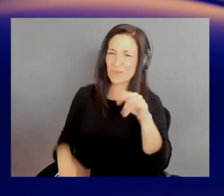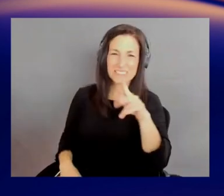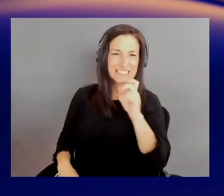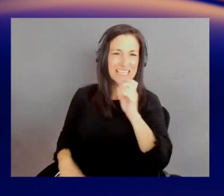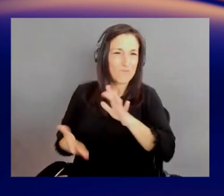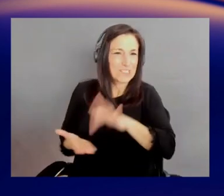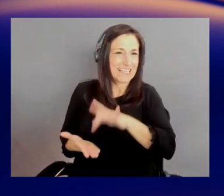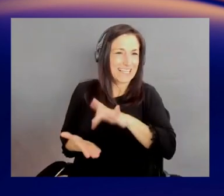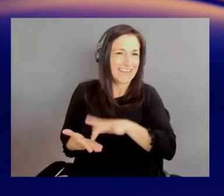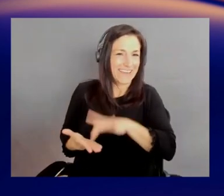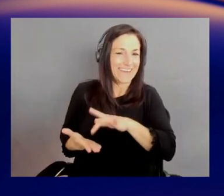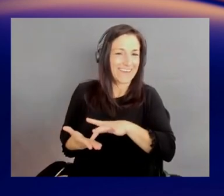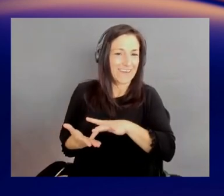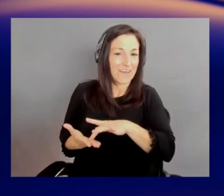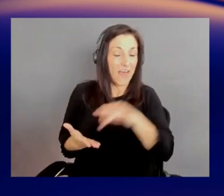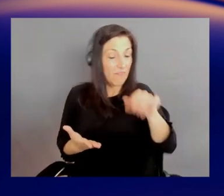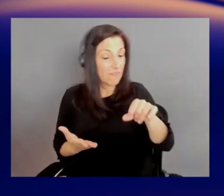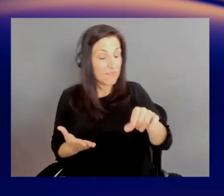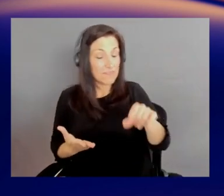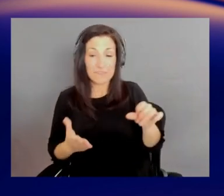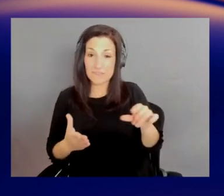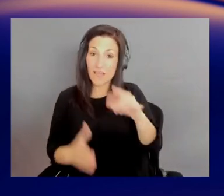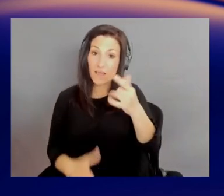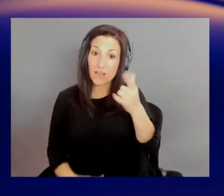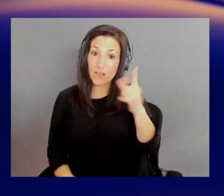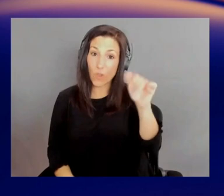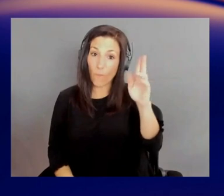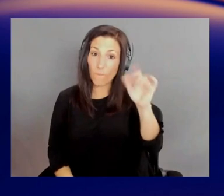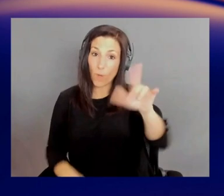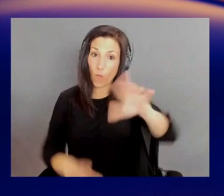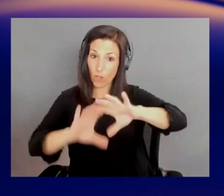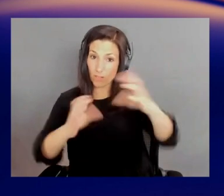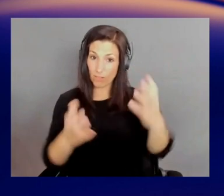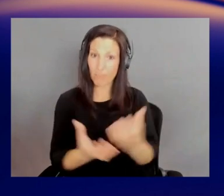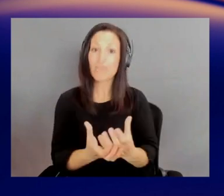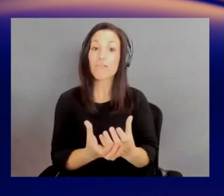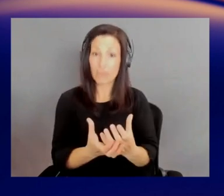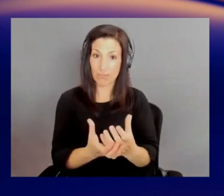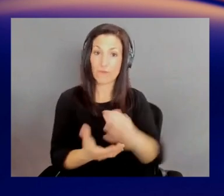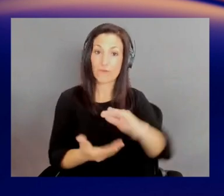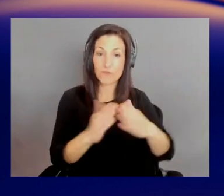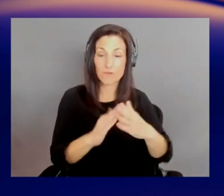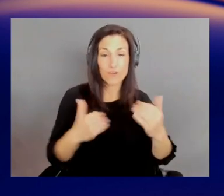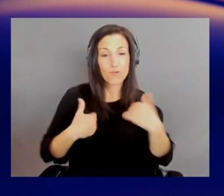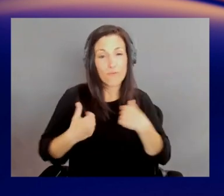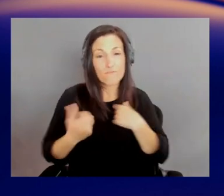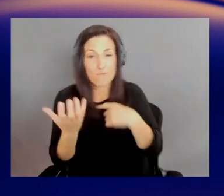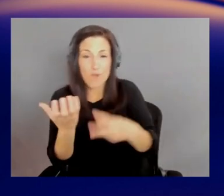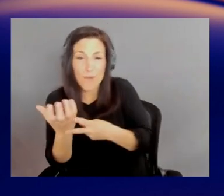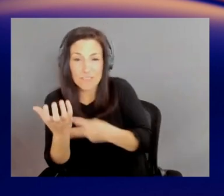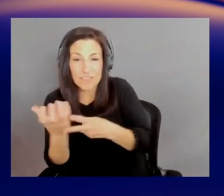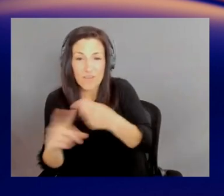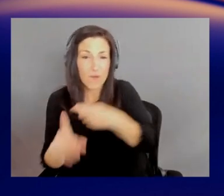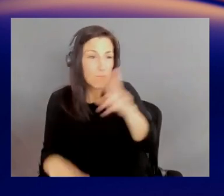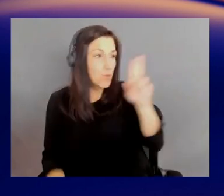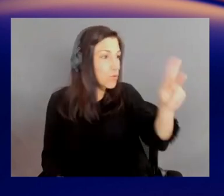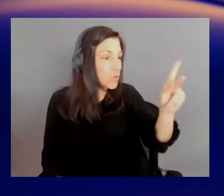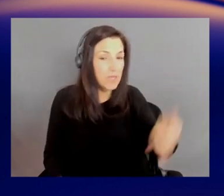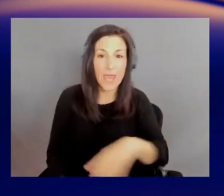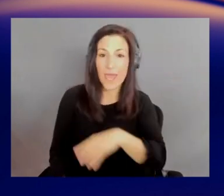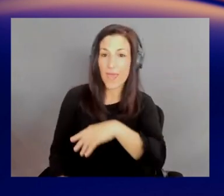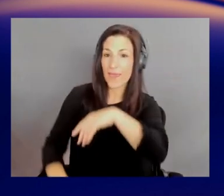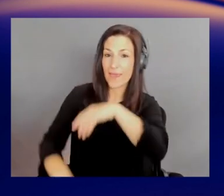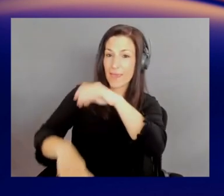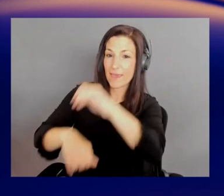this is a global community. You've got some data, I think, repositories from UK, Biobank, England Genomics, is that right?